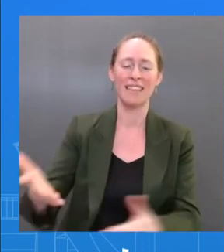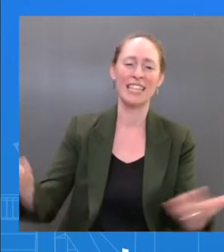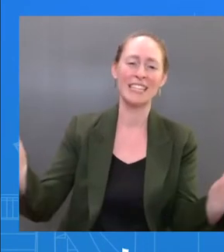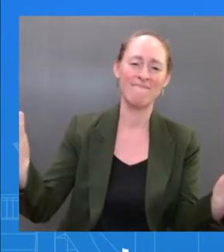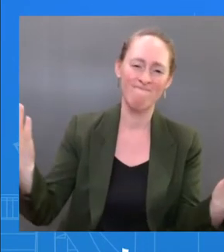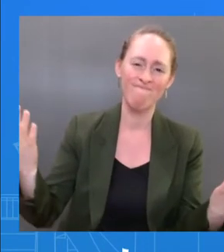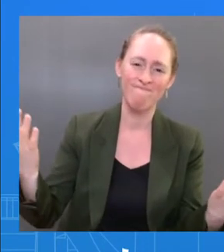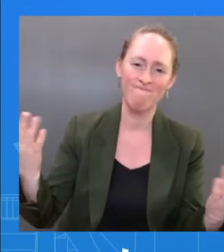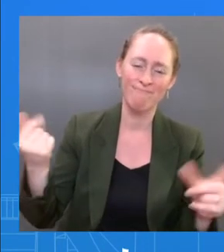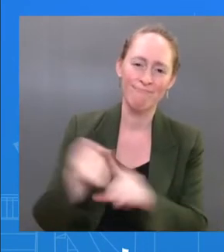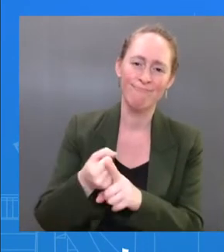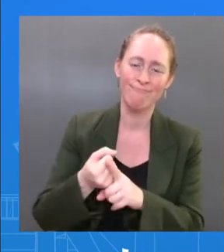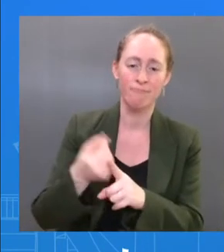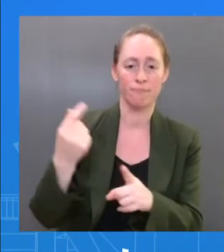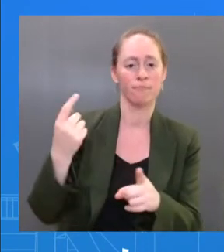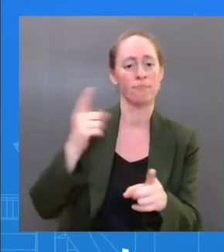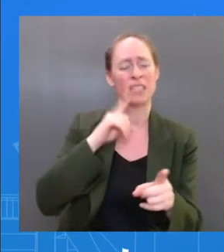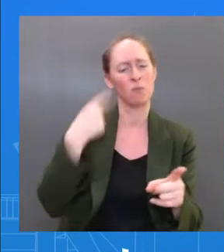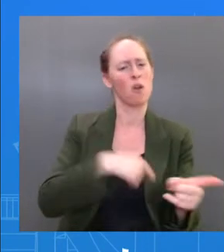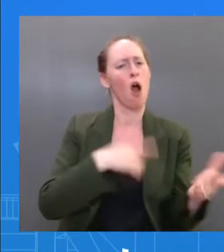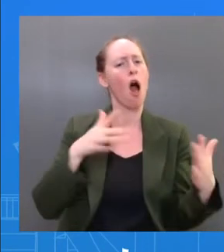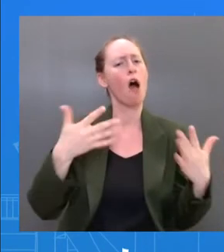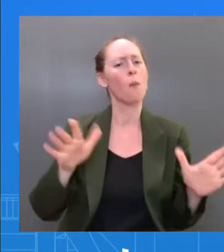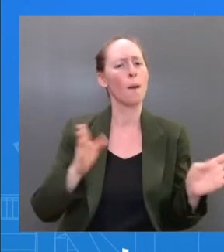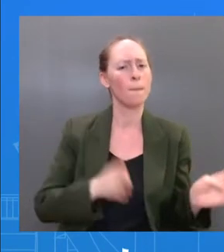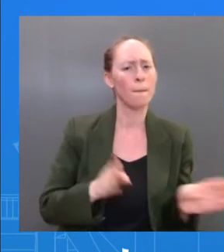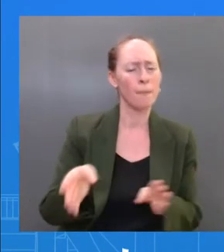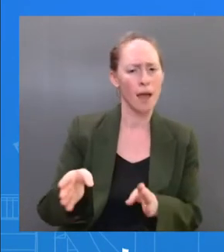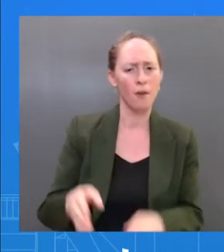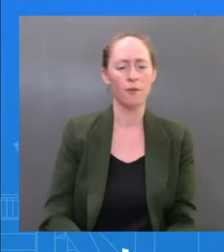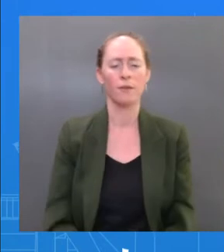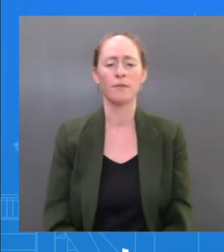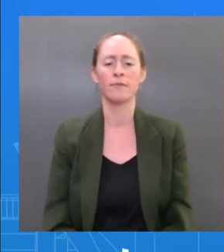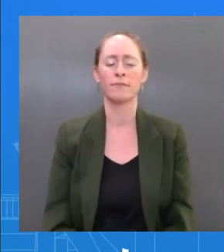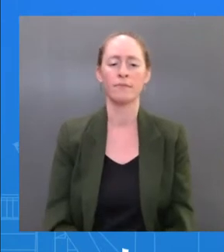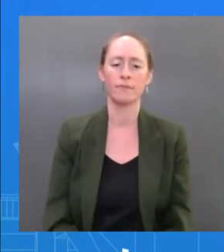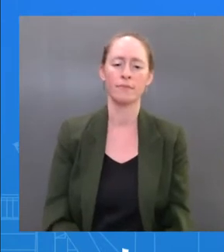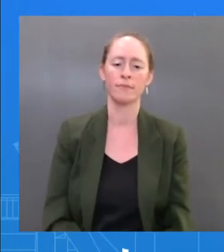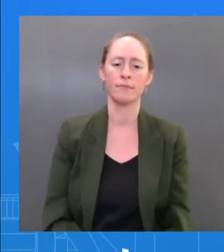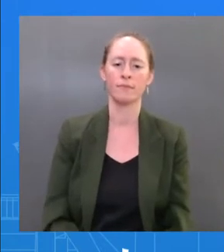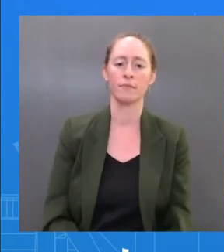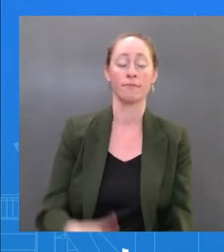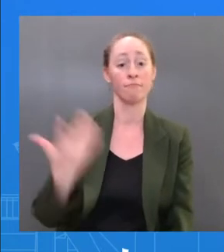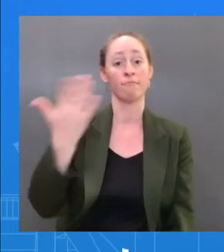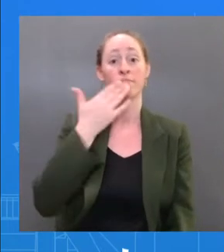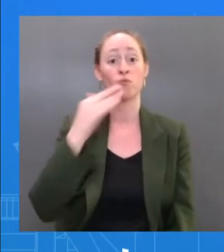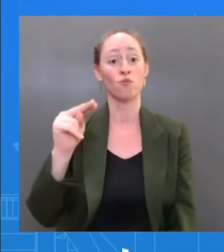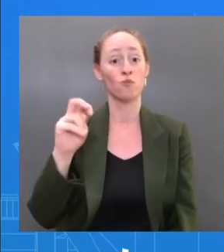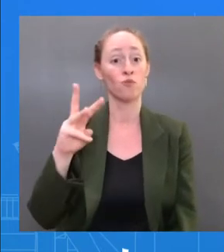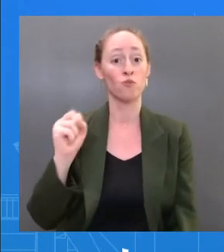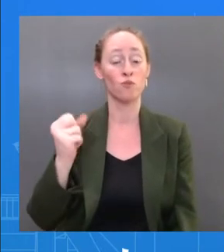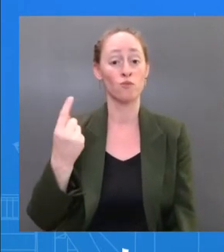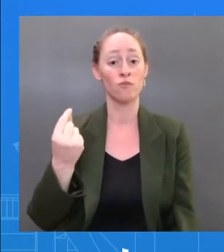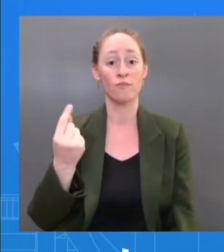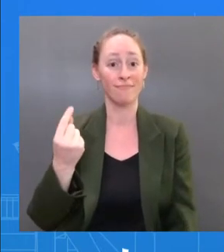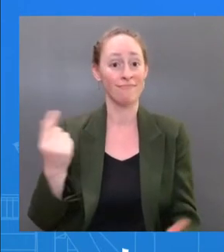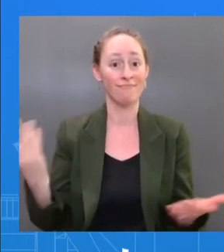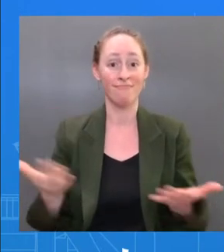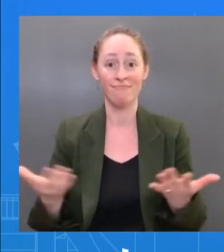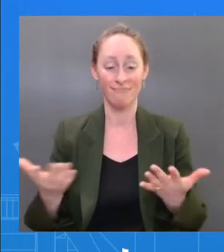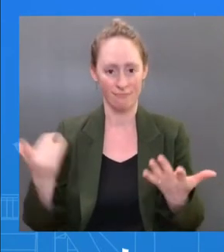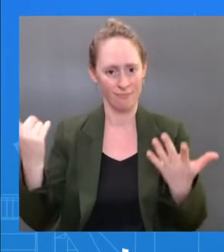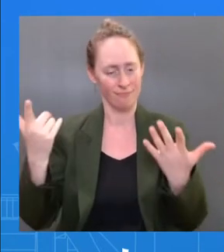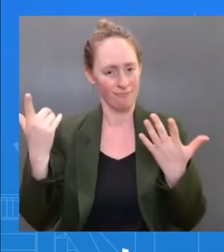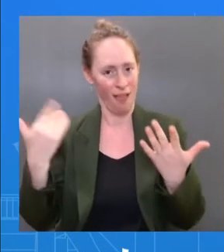is — his immune system is very well protected, given the four vaccine shots he's gotten. He's getting treatment. He has mild symptoms.